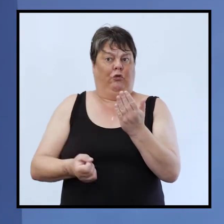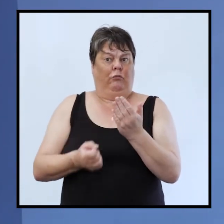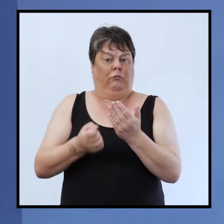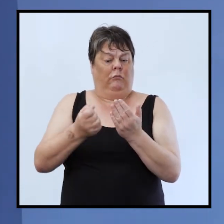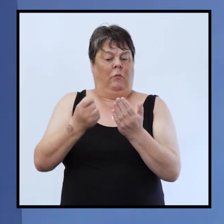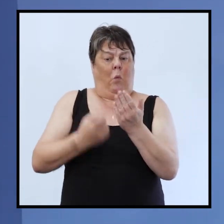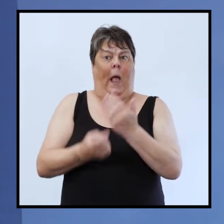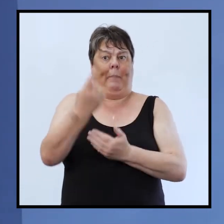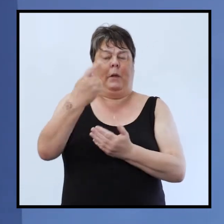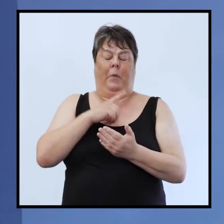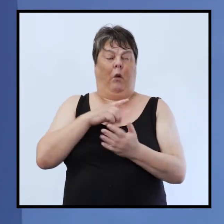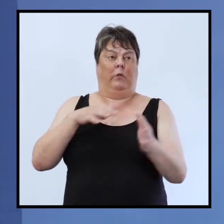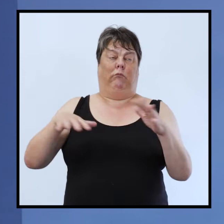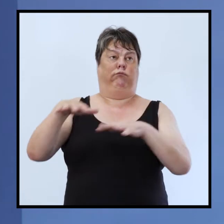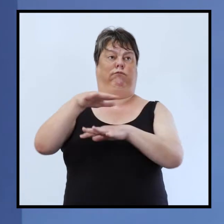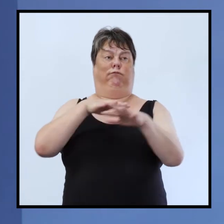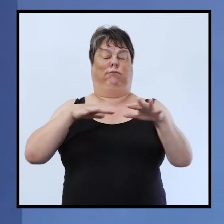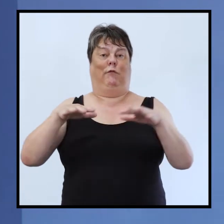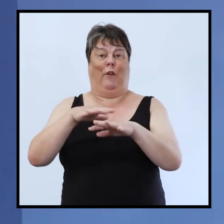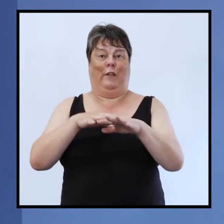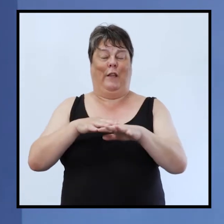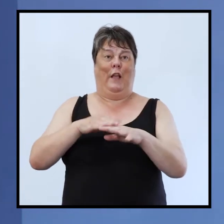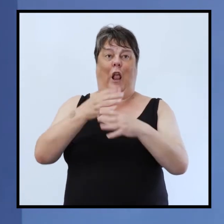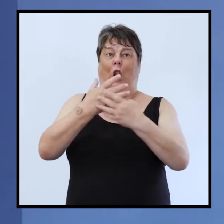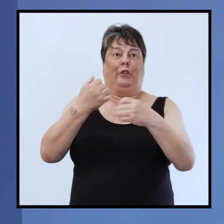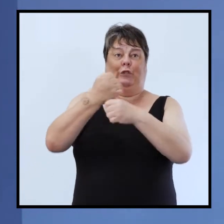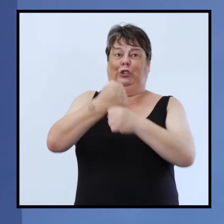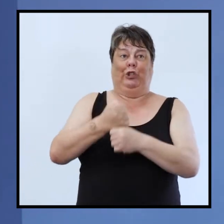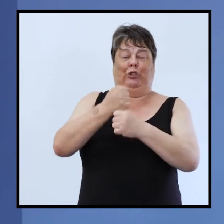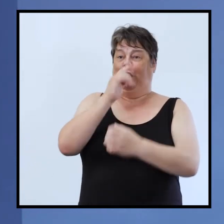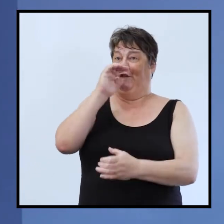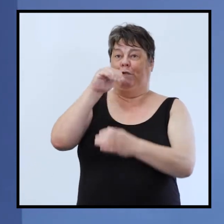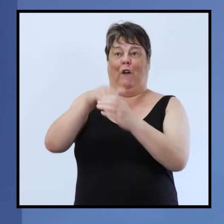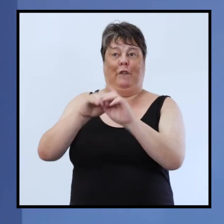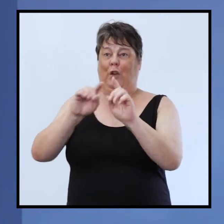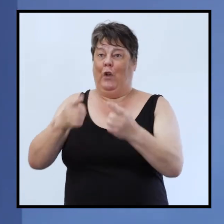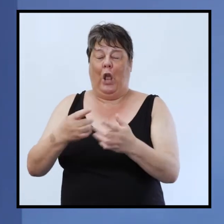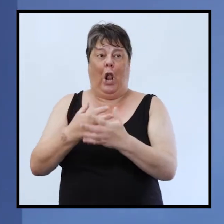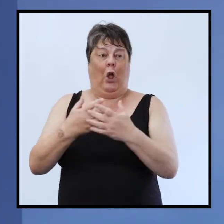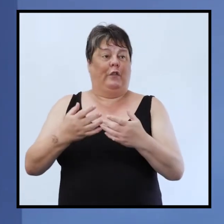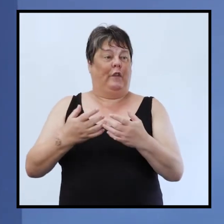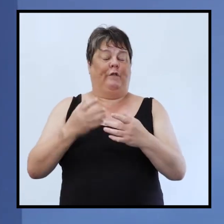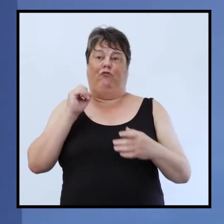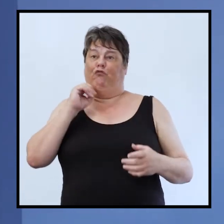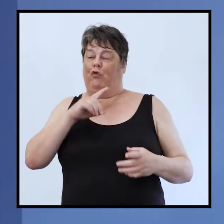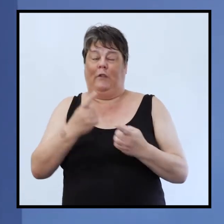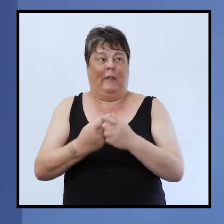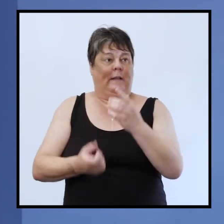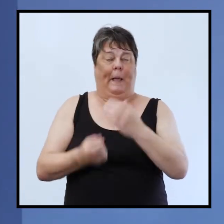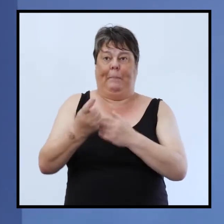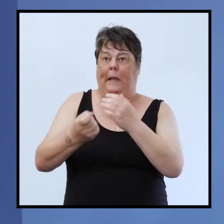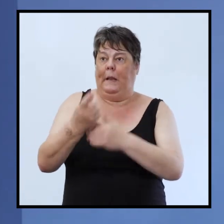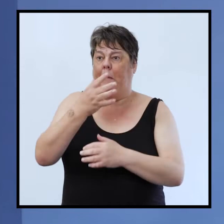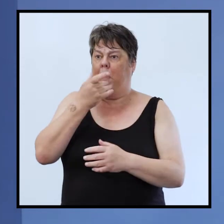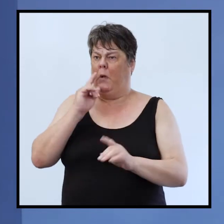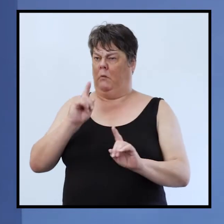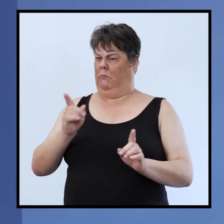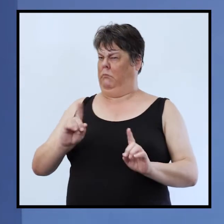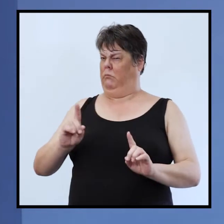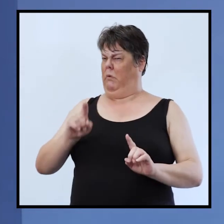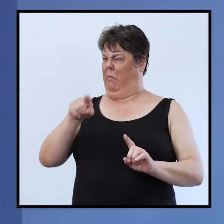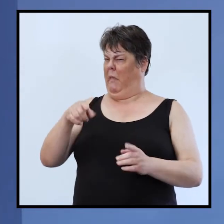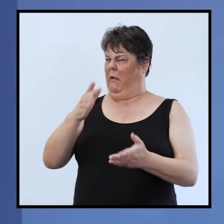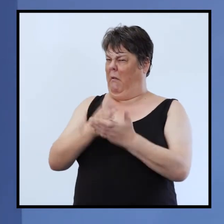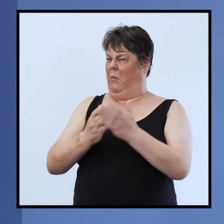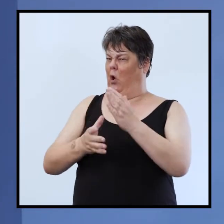and it was shocking and there were many churches that couldn't take part and there were lots of things going on that this can't be of god at the time